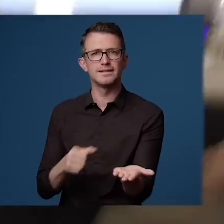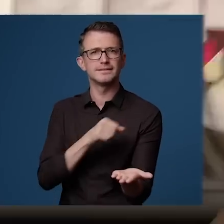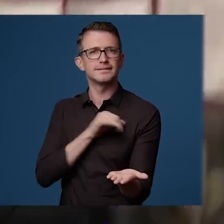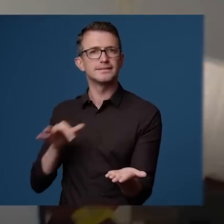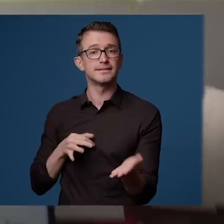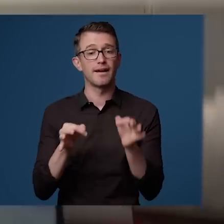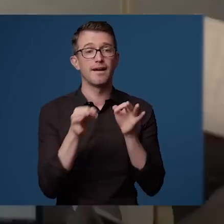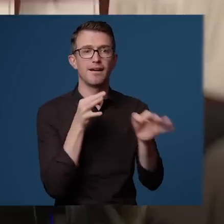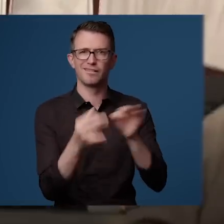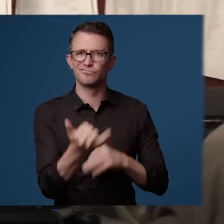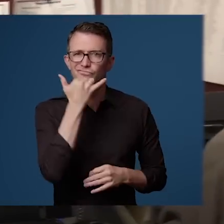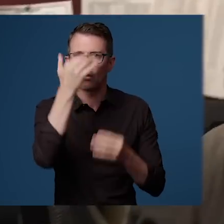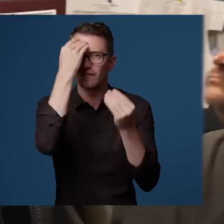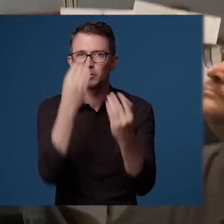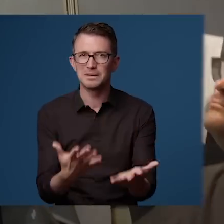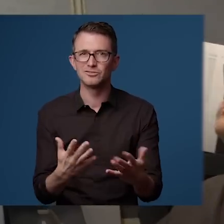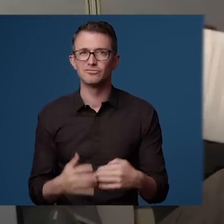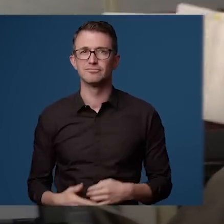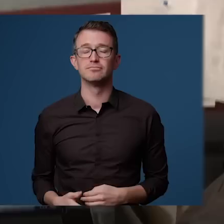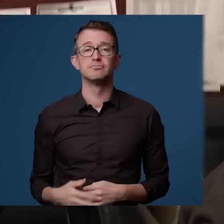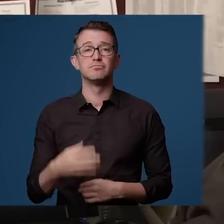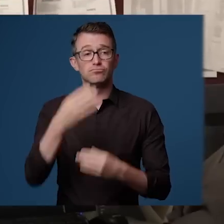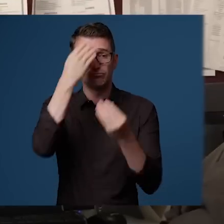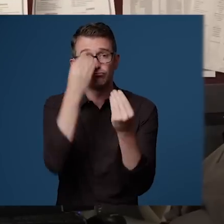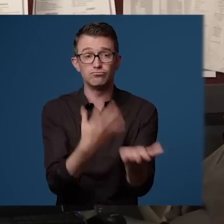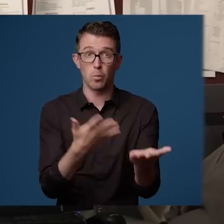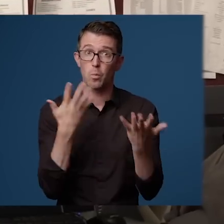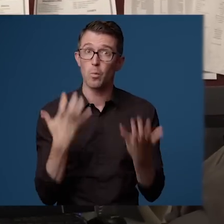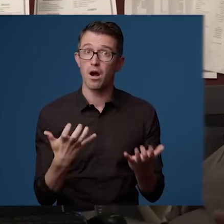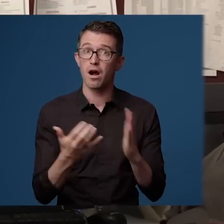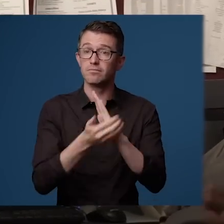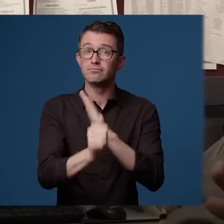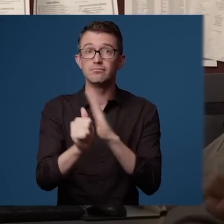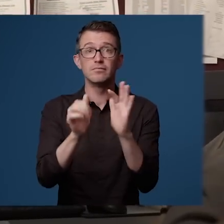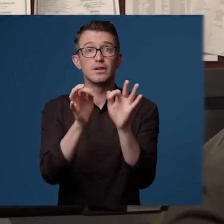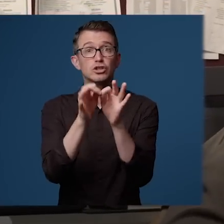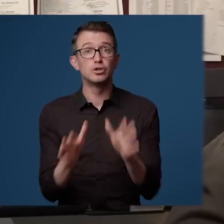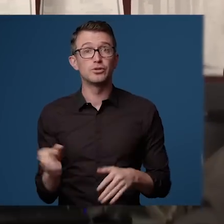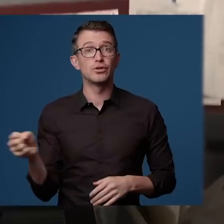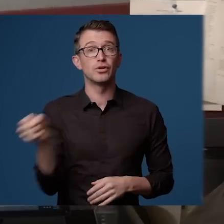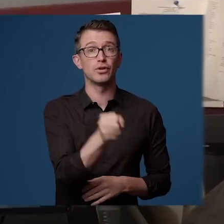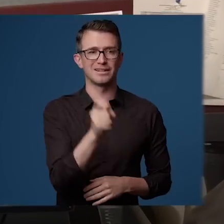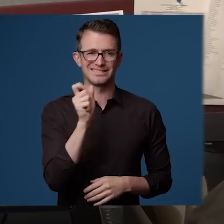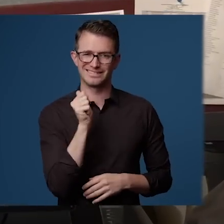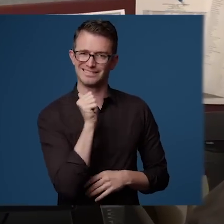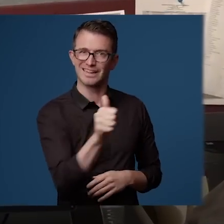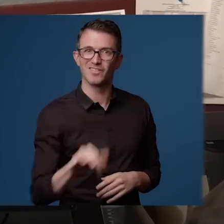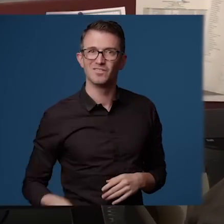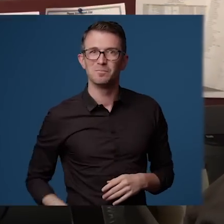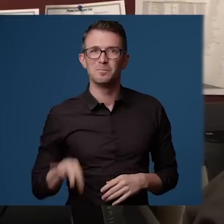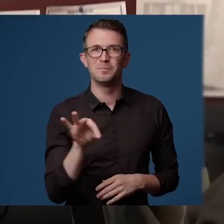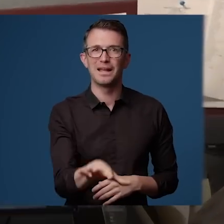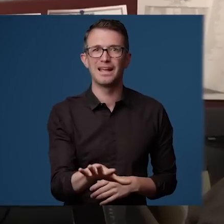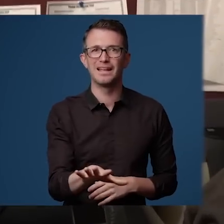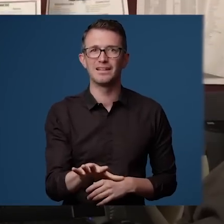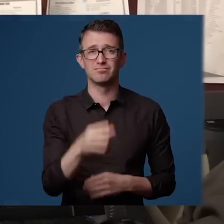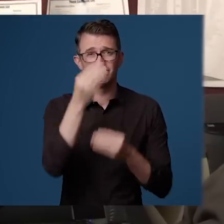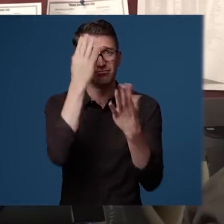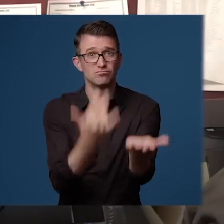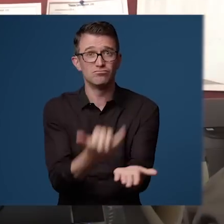The staff wrongly told him that if he wanted a qualified interpreter, he had to find and pay for one himself. This is false.